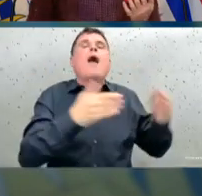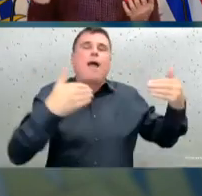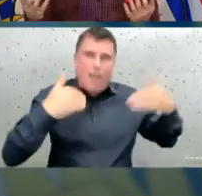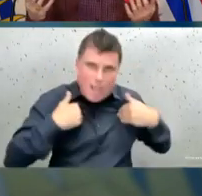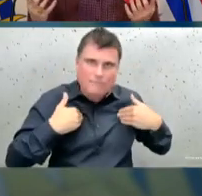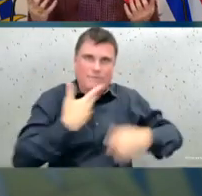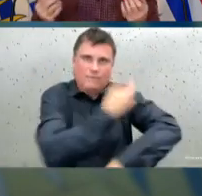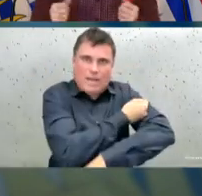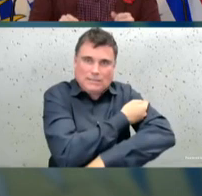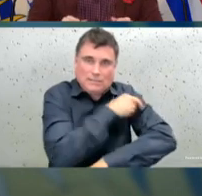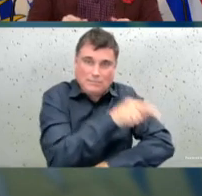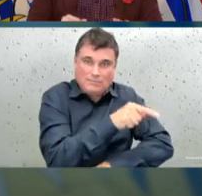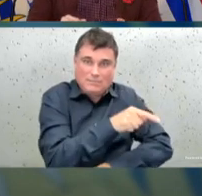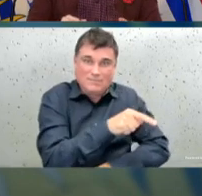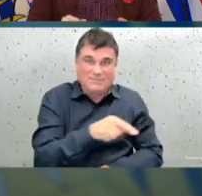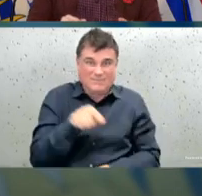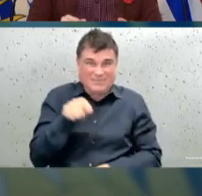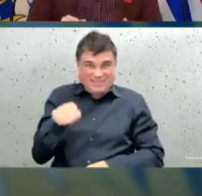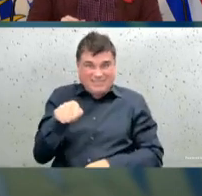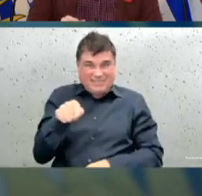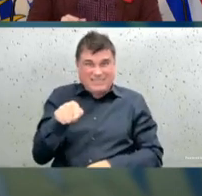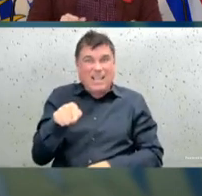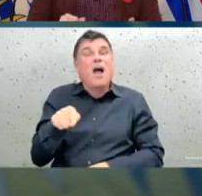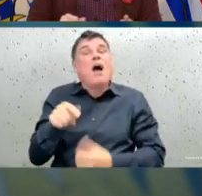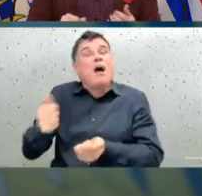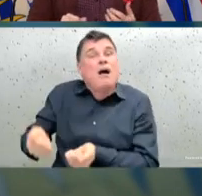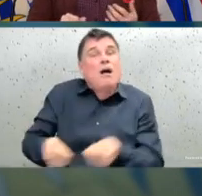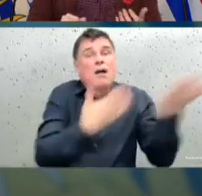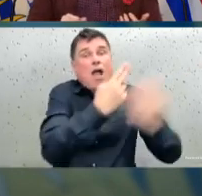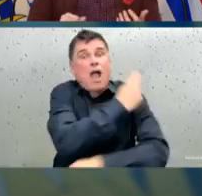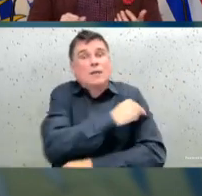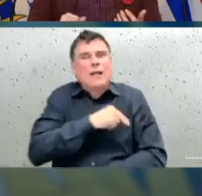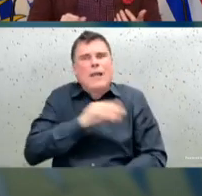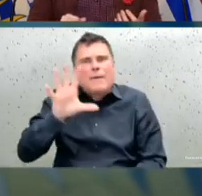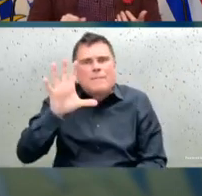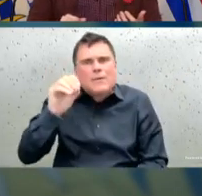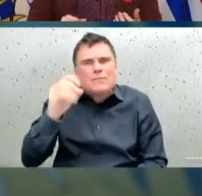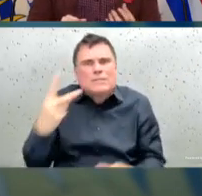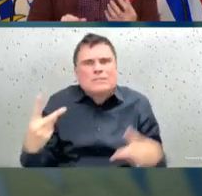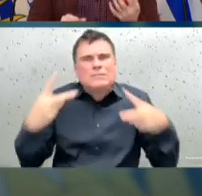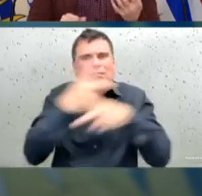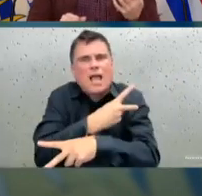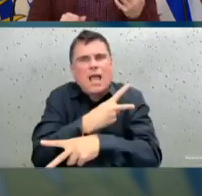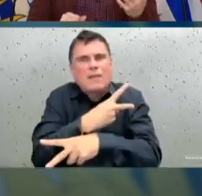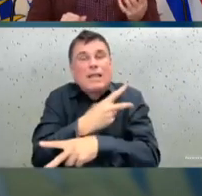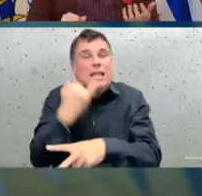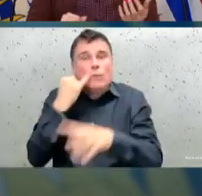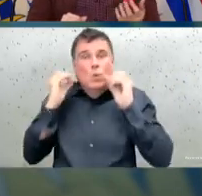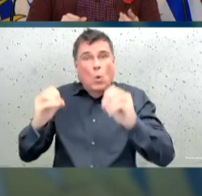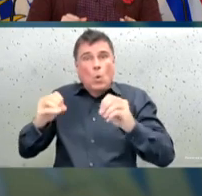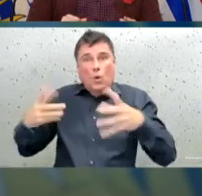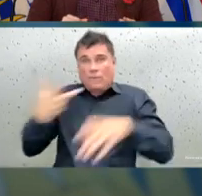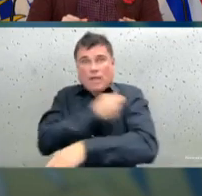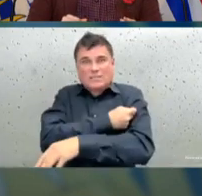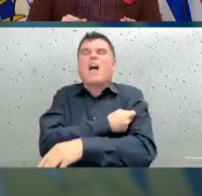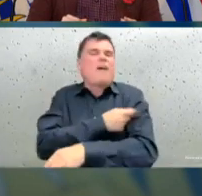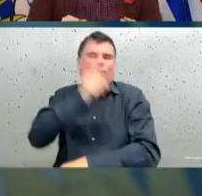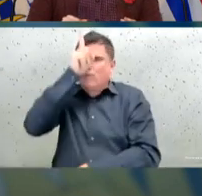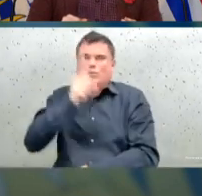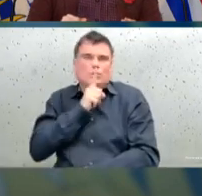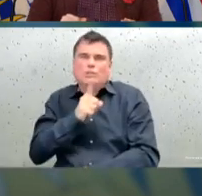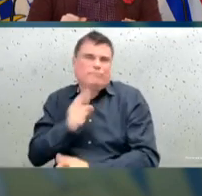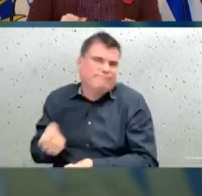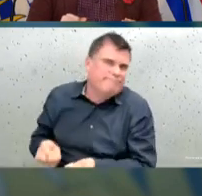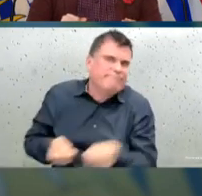somebody the same age who's been immunized and 46 times greater risk that they're going to succumb to COVID